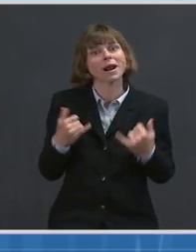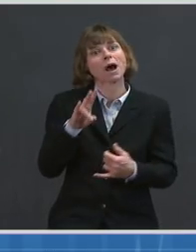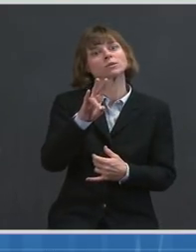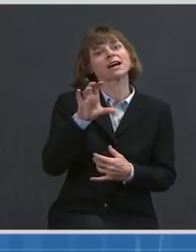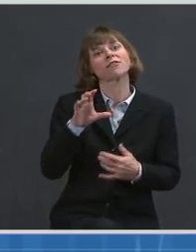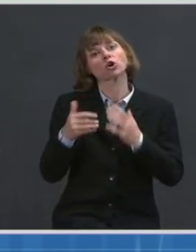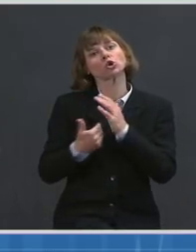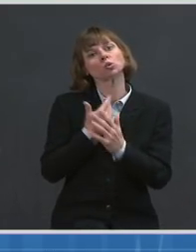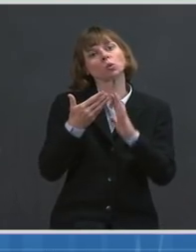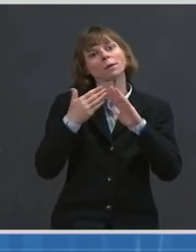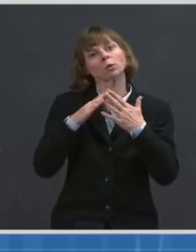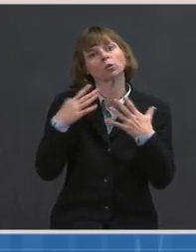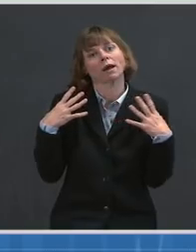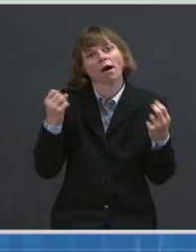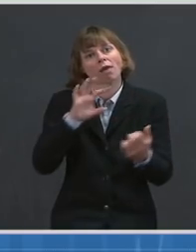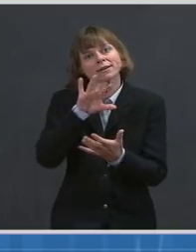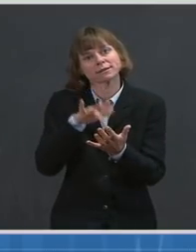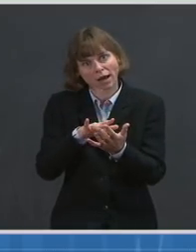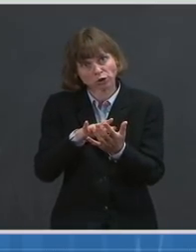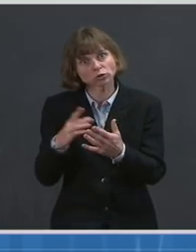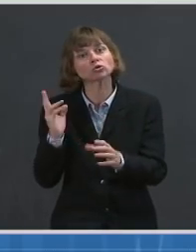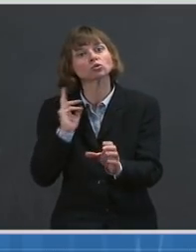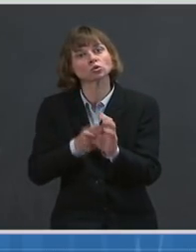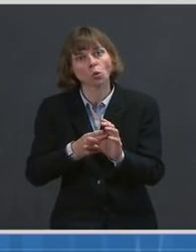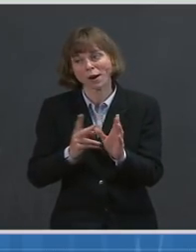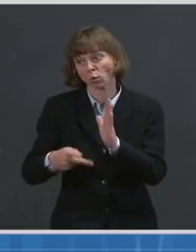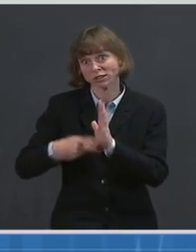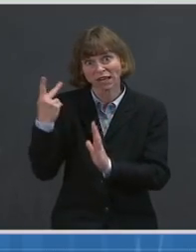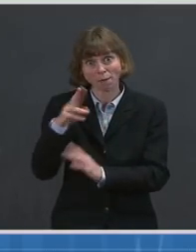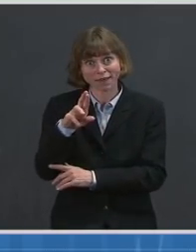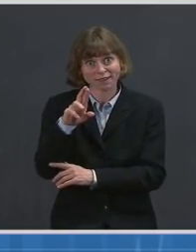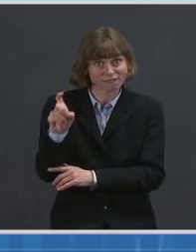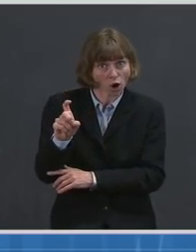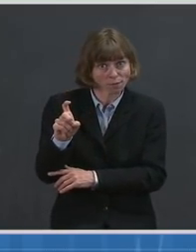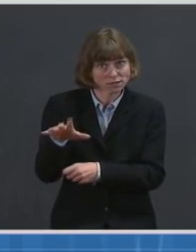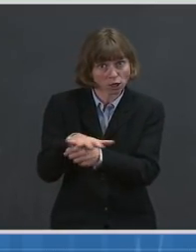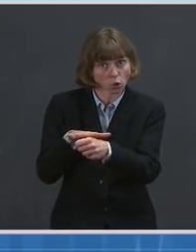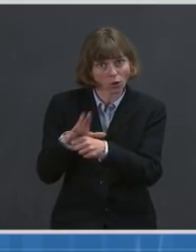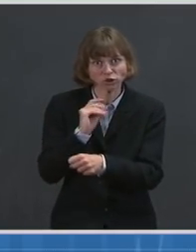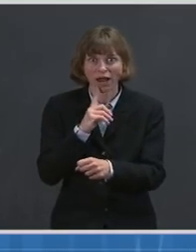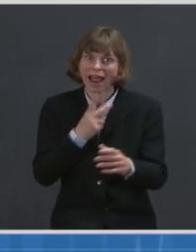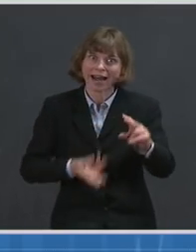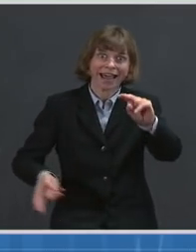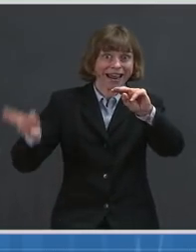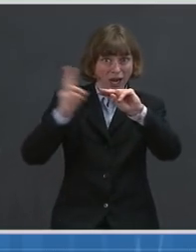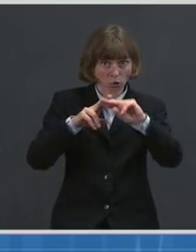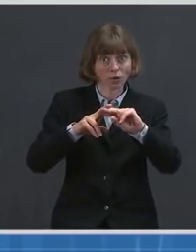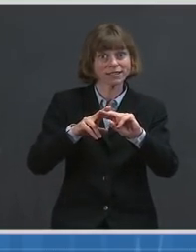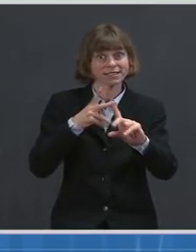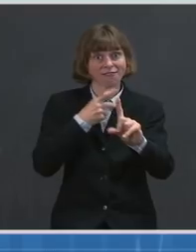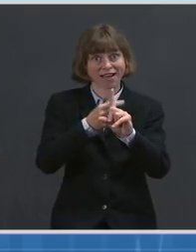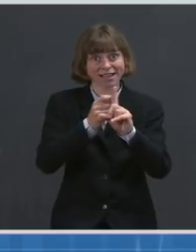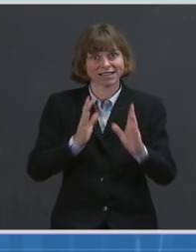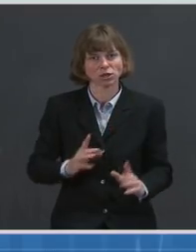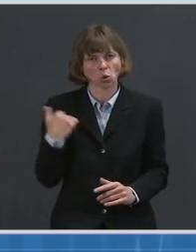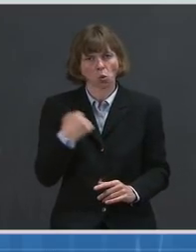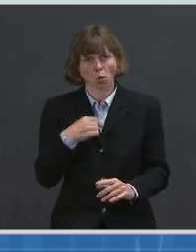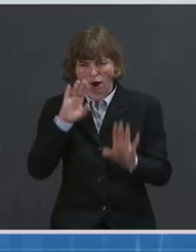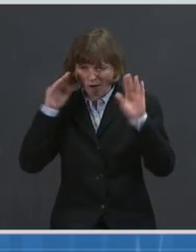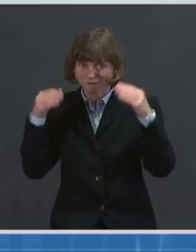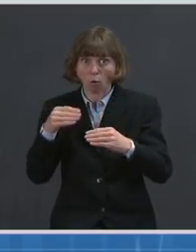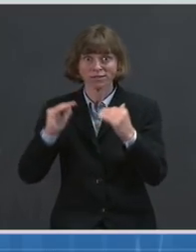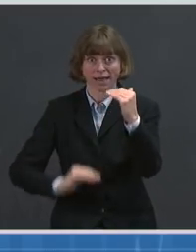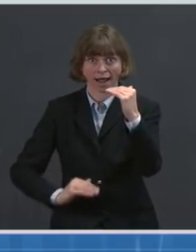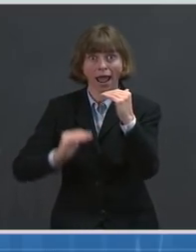online, a doubling of pharmacy locations, and a surge in vaccinators, we're ensuring that equity remains at the center of our